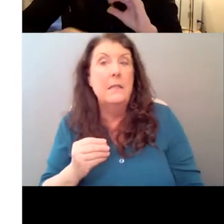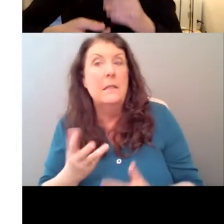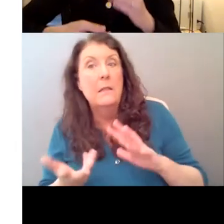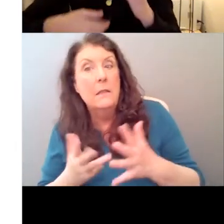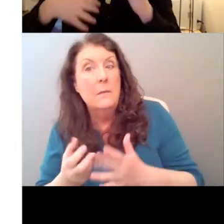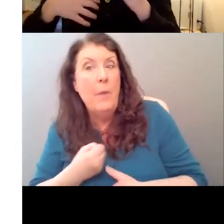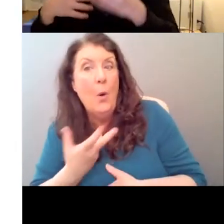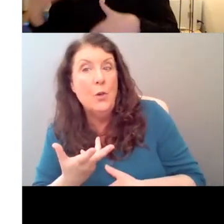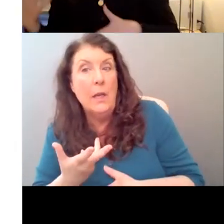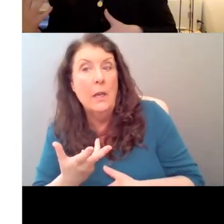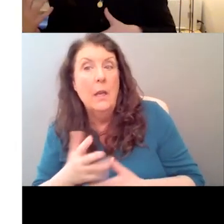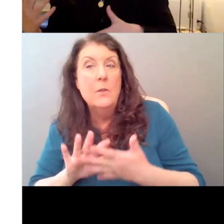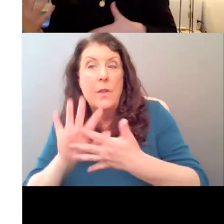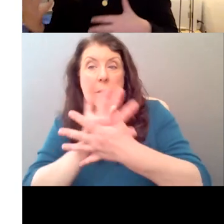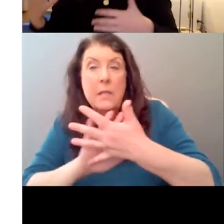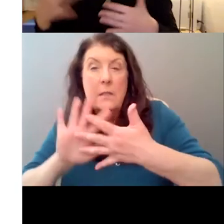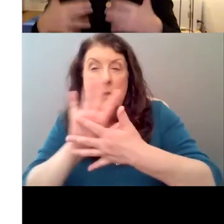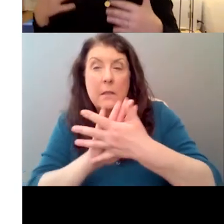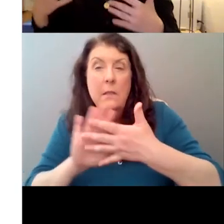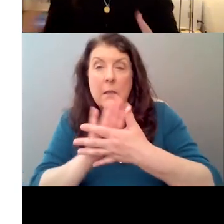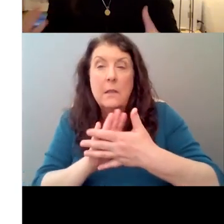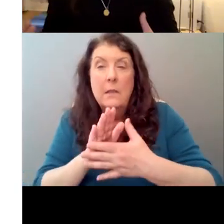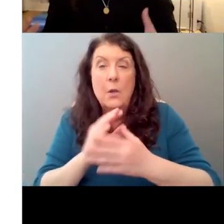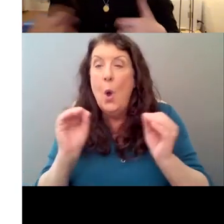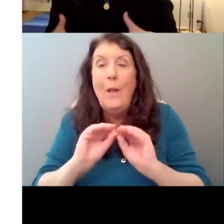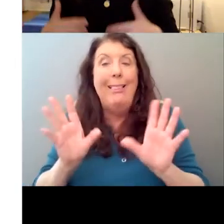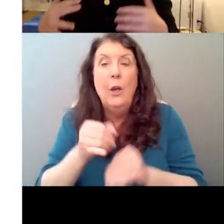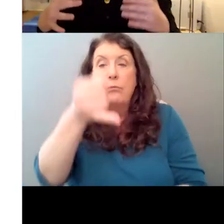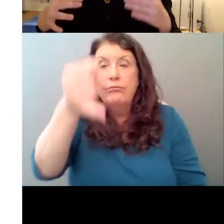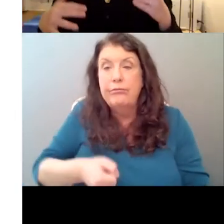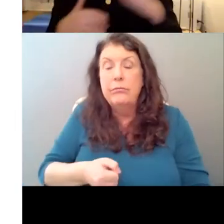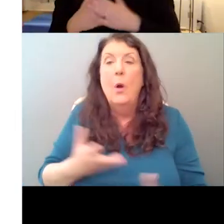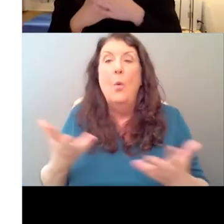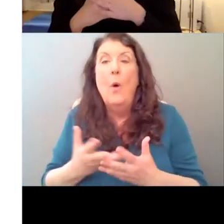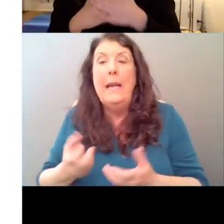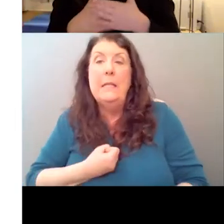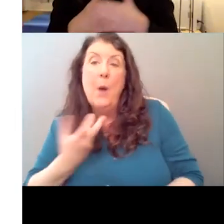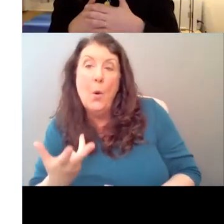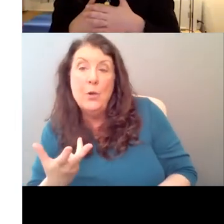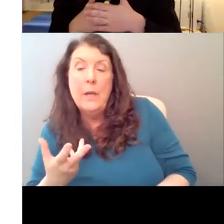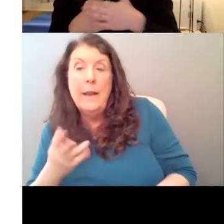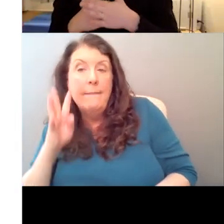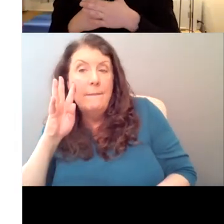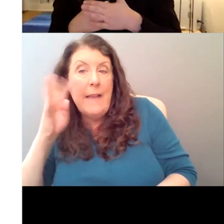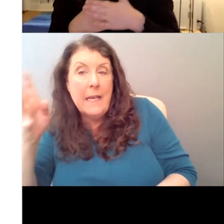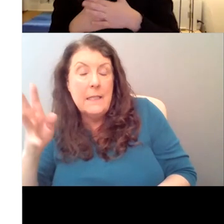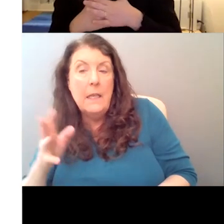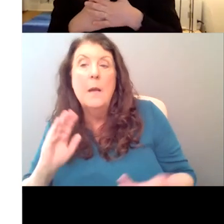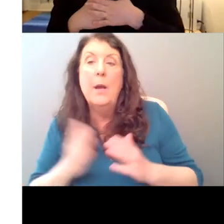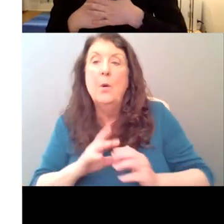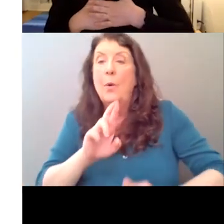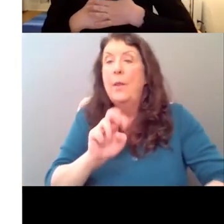experience and what's a real experience. But the thing that's interesting is that the emotion is the same regardless.